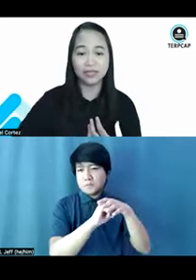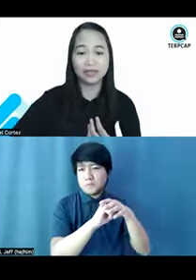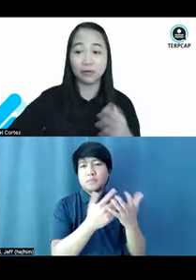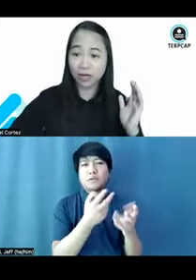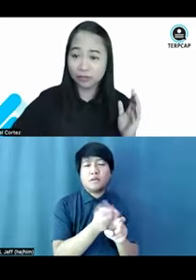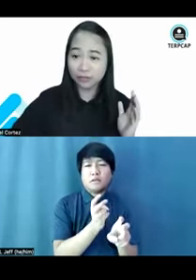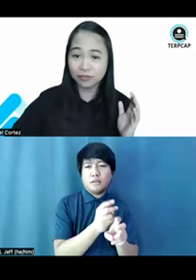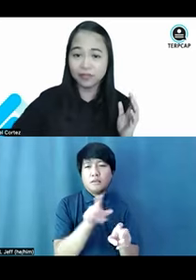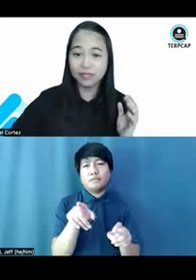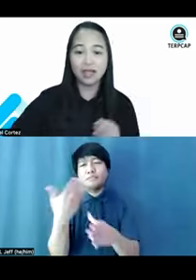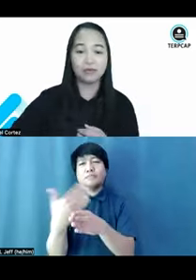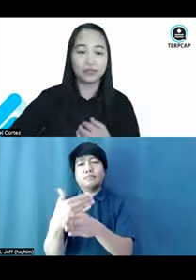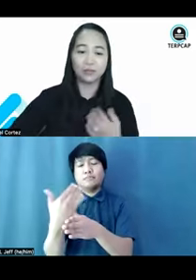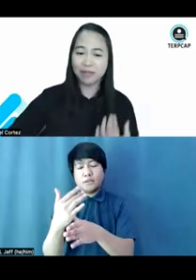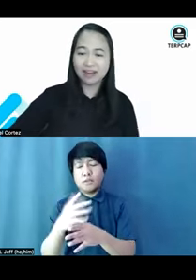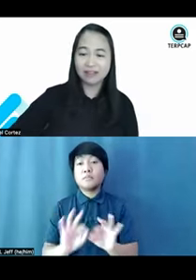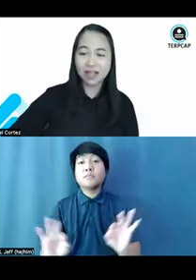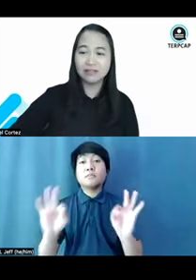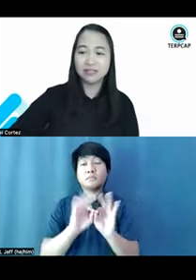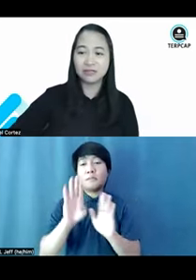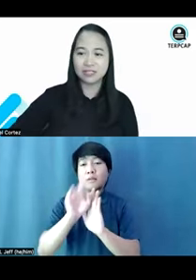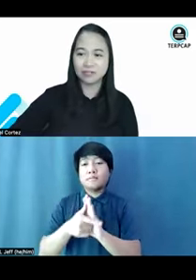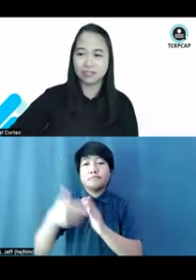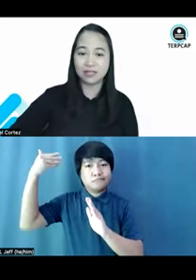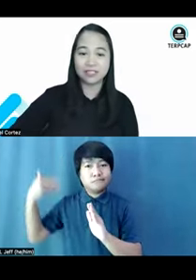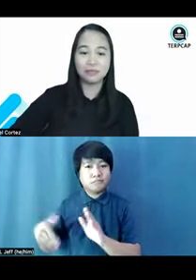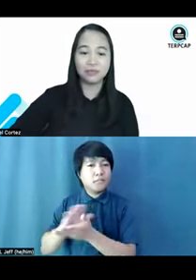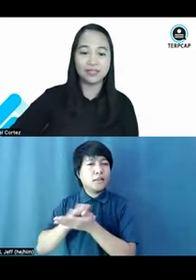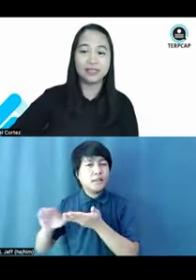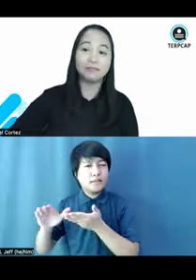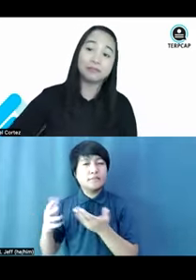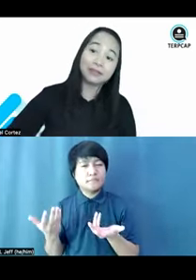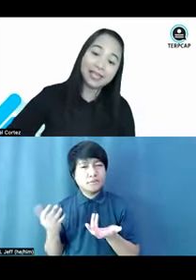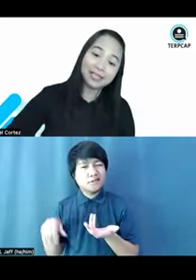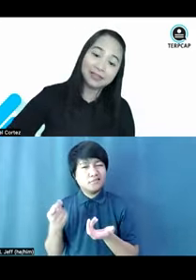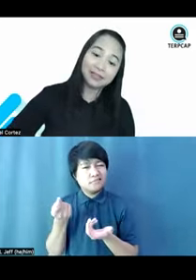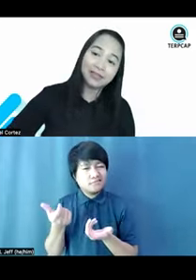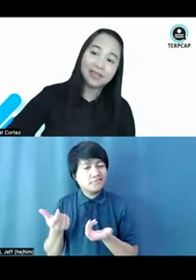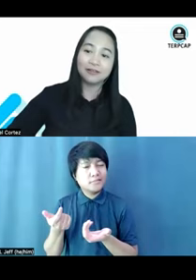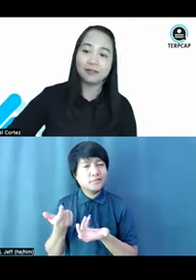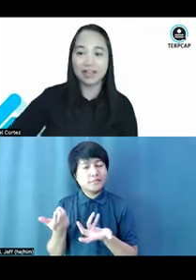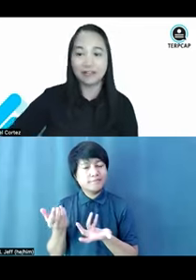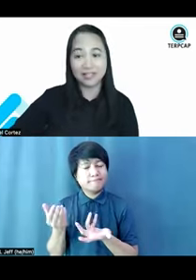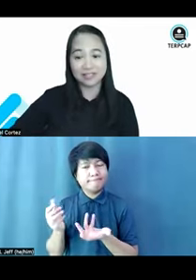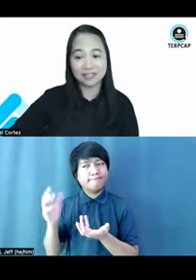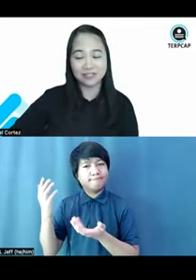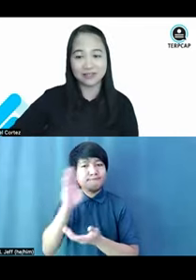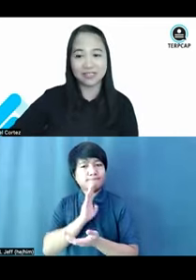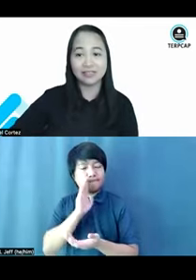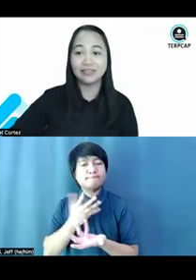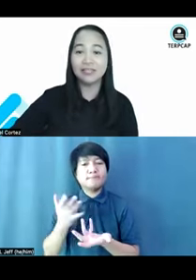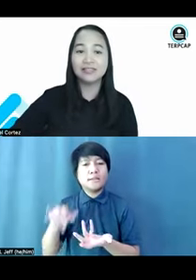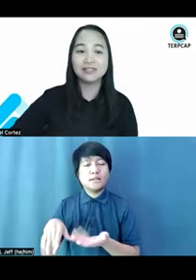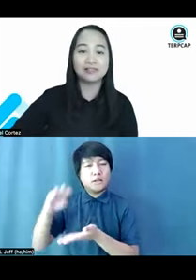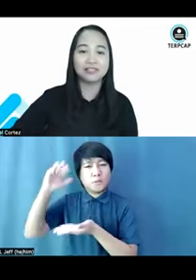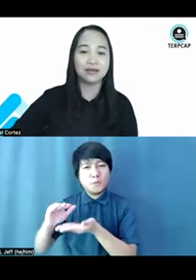that we, our wardrobe, our virtual backgrounds, you know, as much as possible, we can keep it plain and also have less accessories.